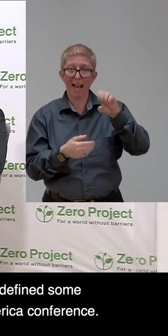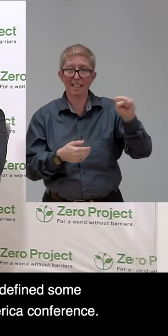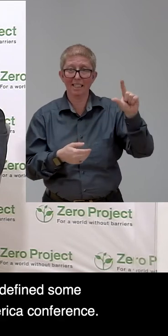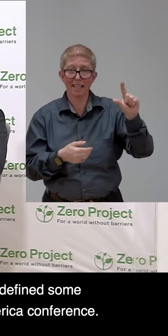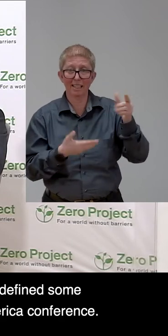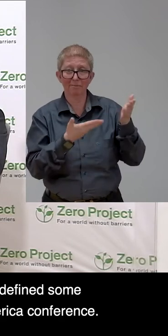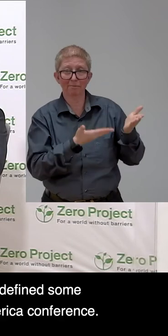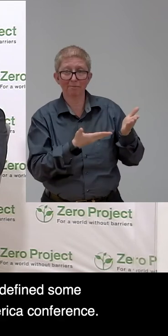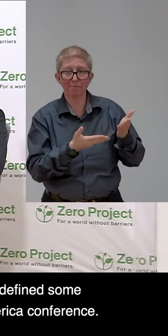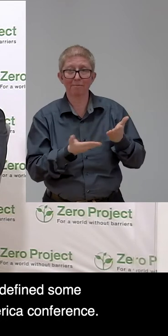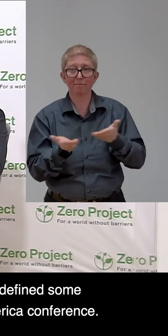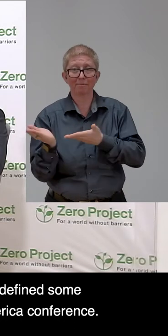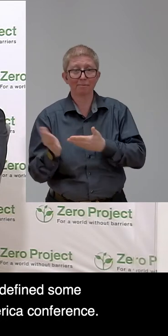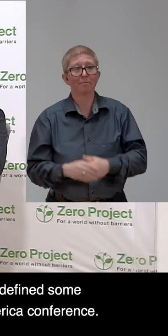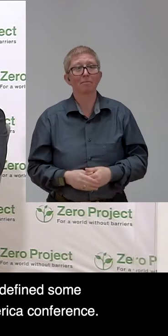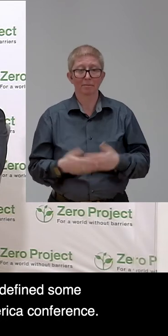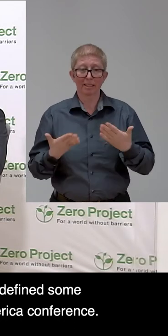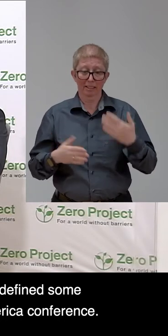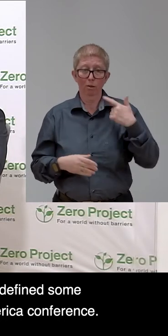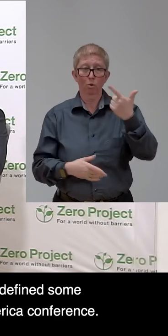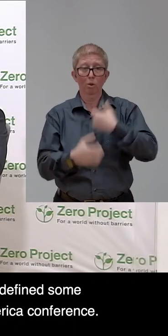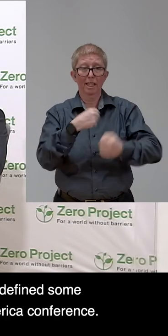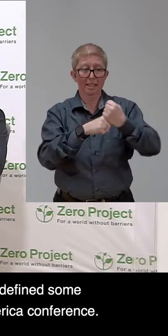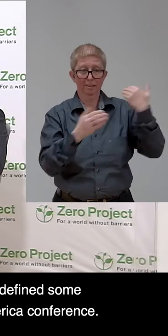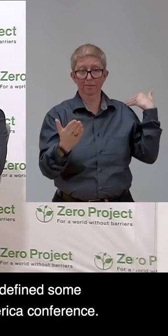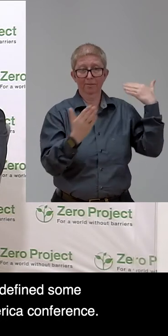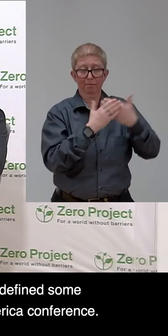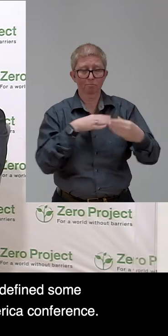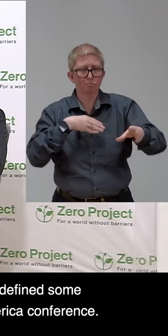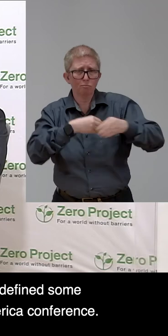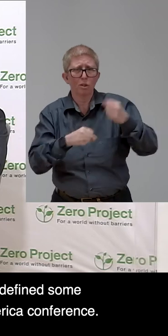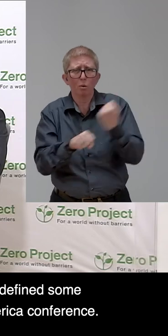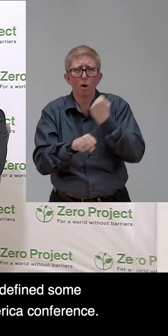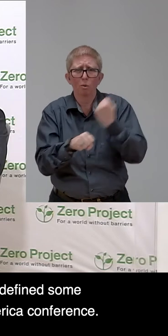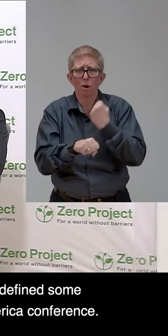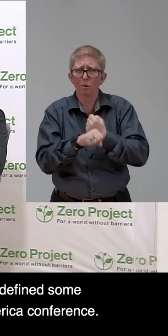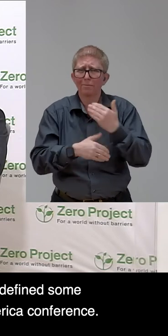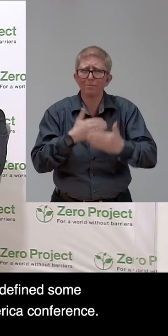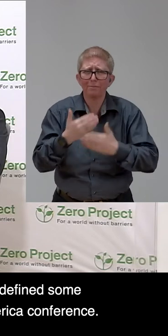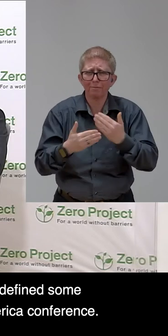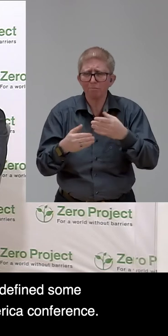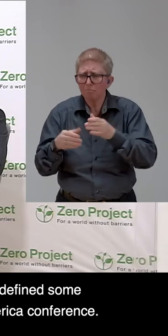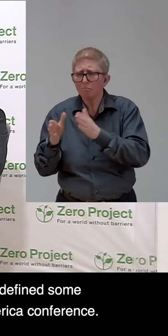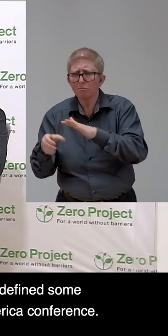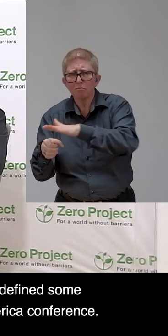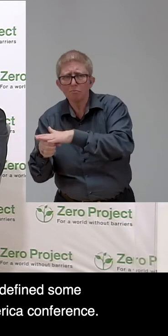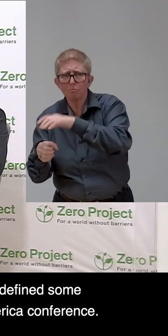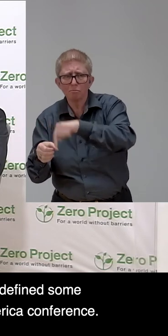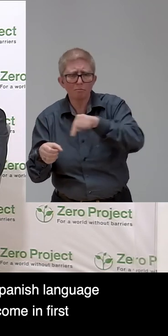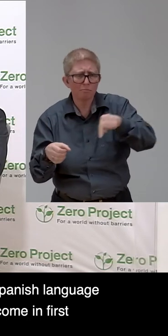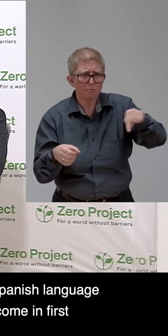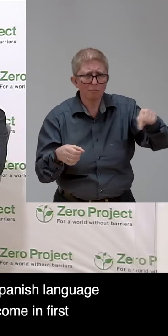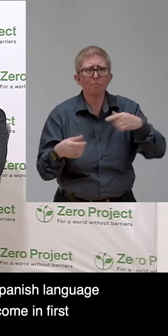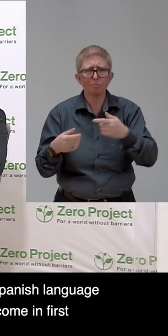working together on the Zero Project. We have defined some areas of cooperation. There is the Zero Project Latin America conference.